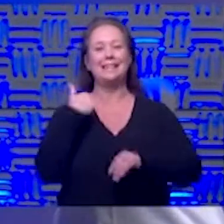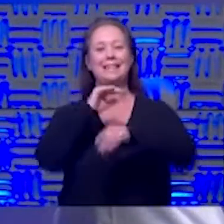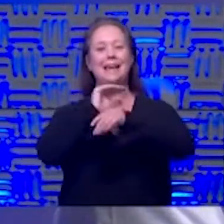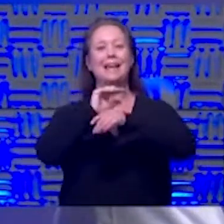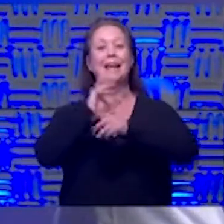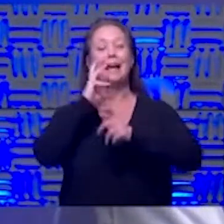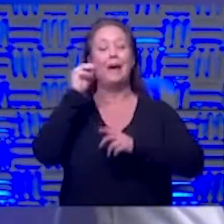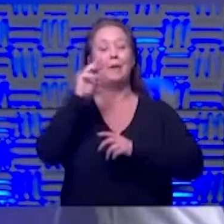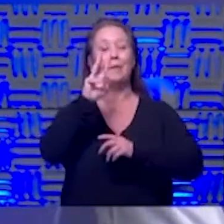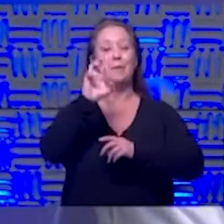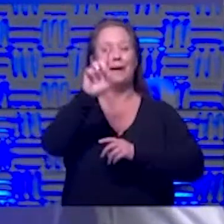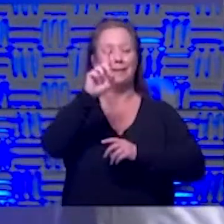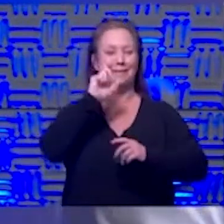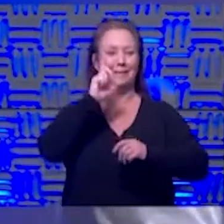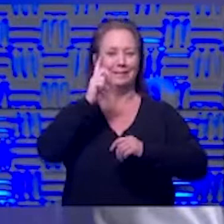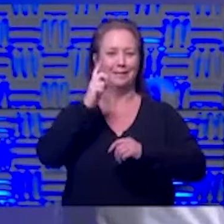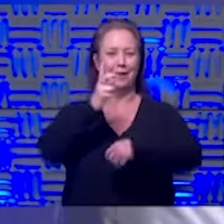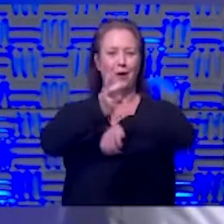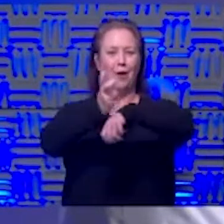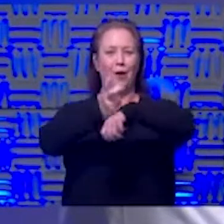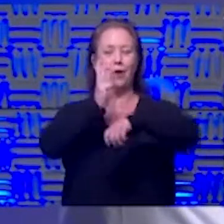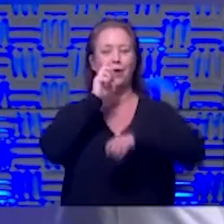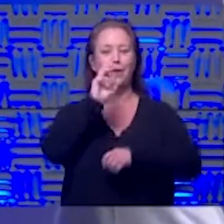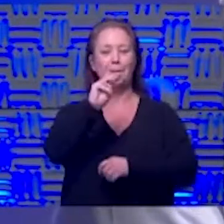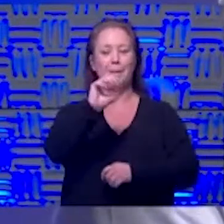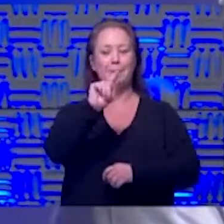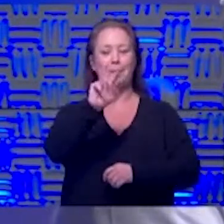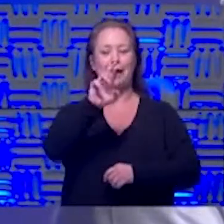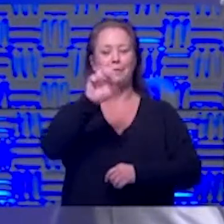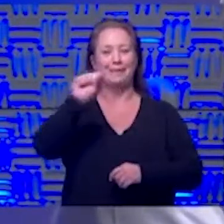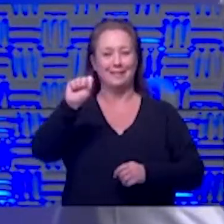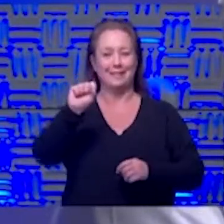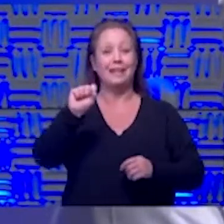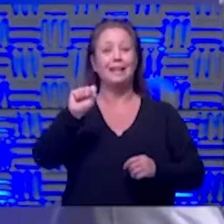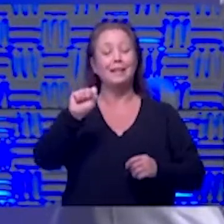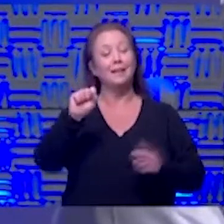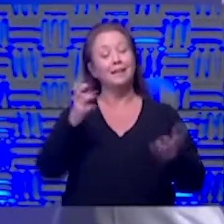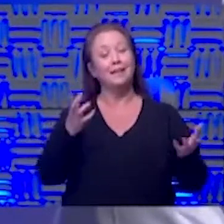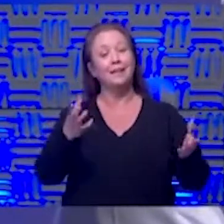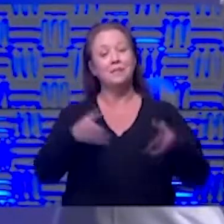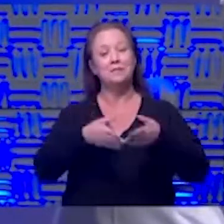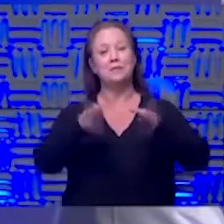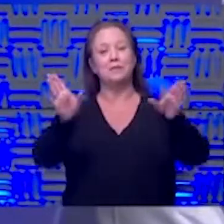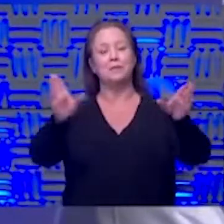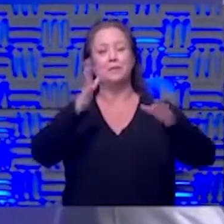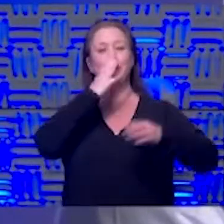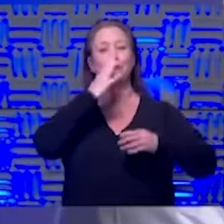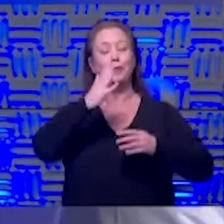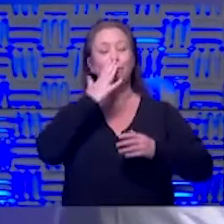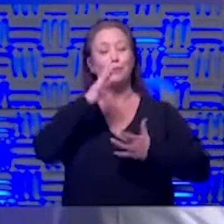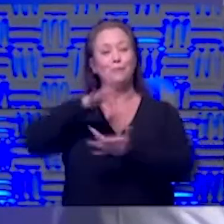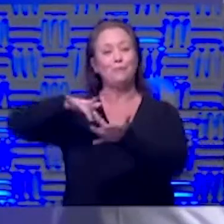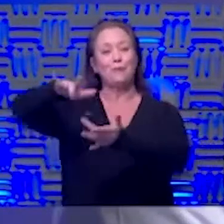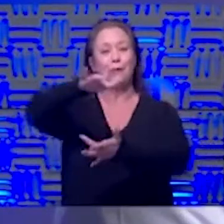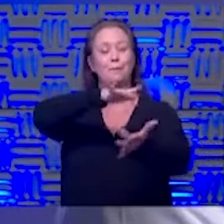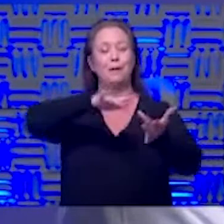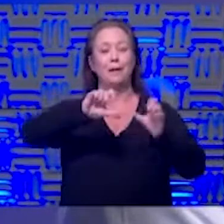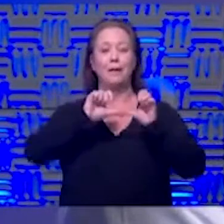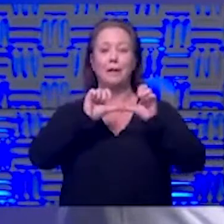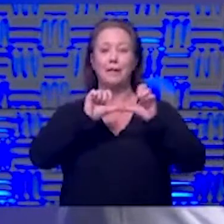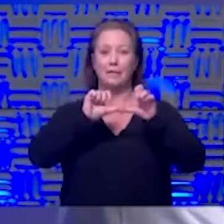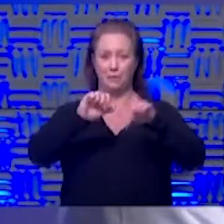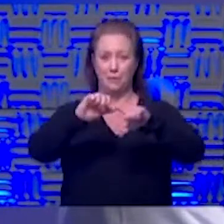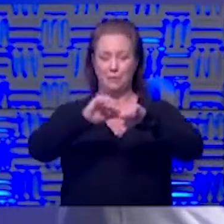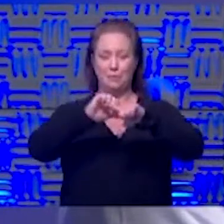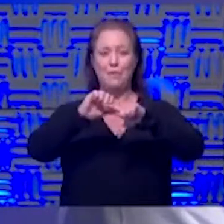wilderness it's a little bit hard on the little mattresses but you know over overall it's good it was a good trip continued to